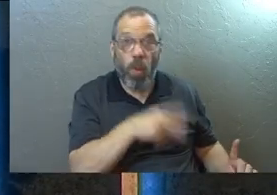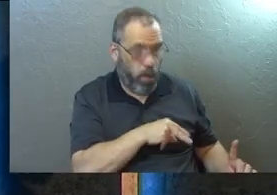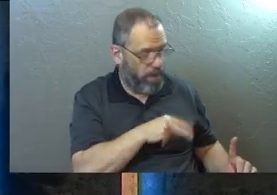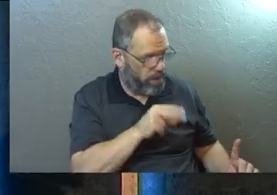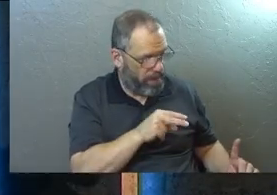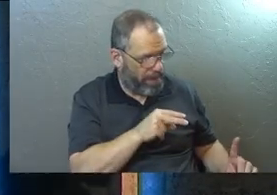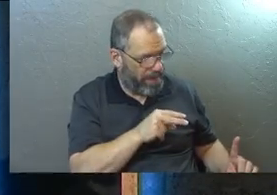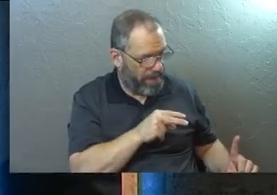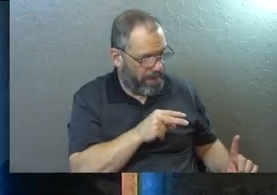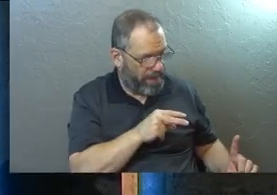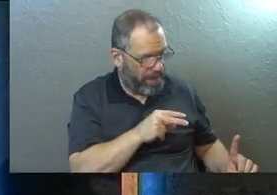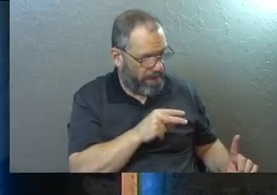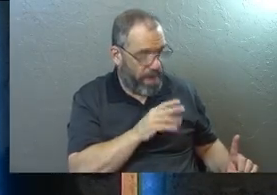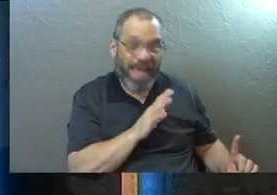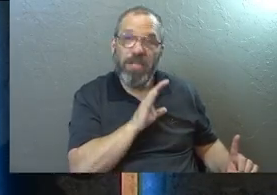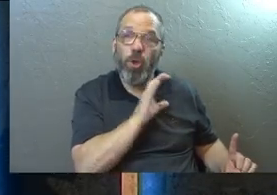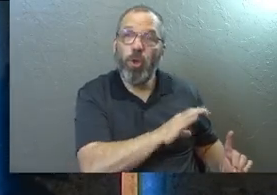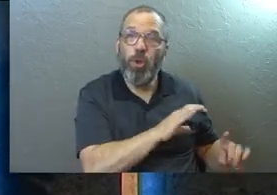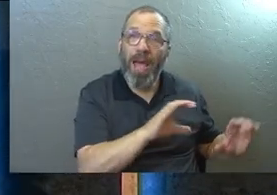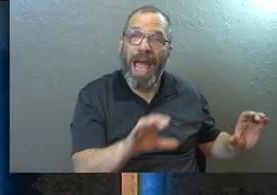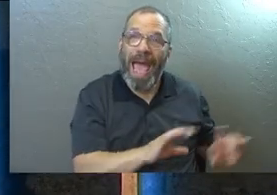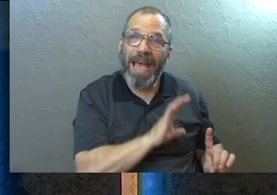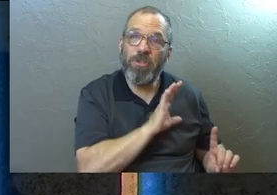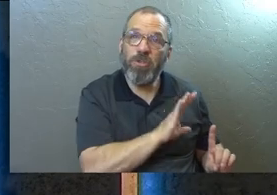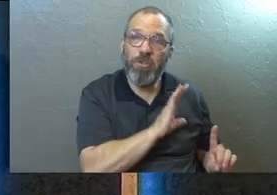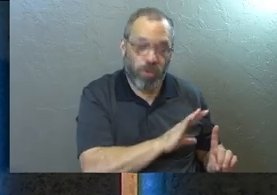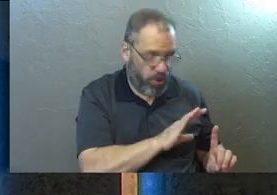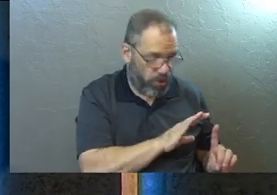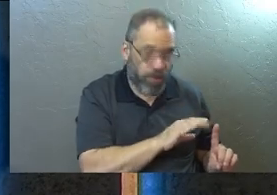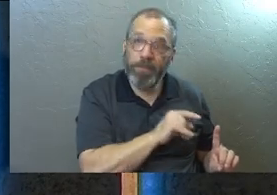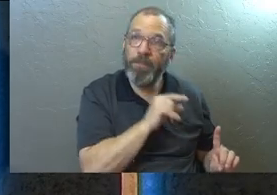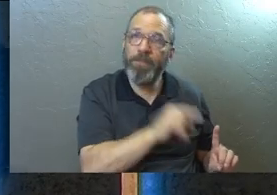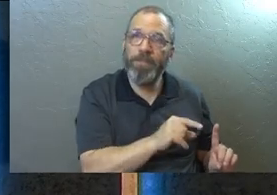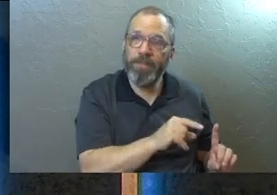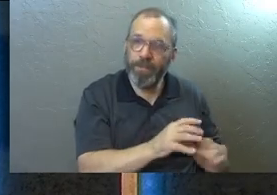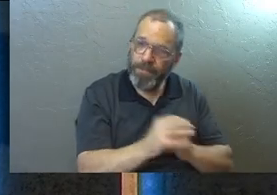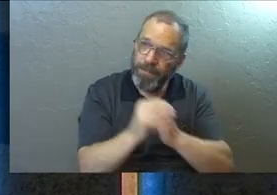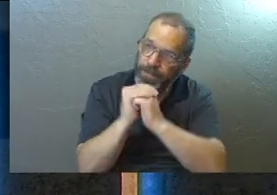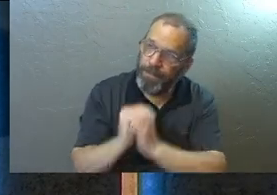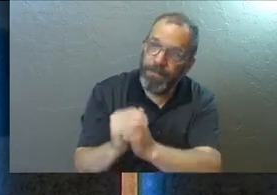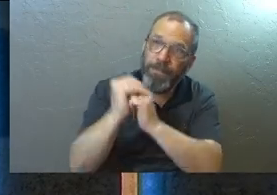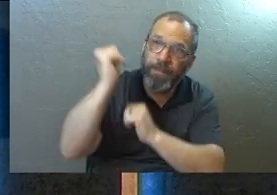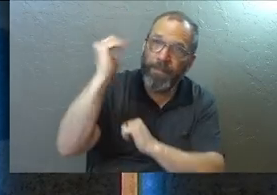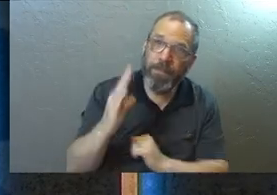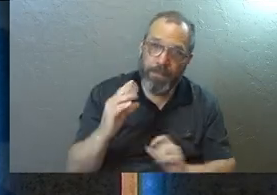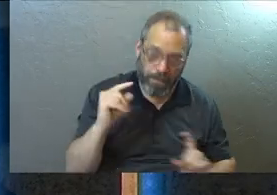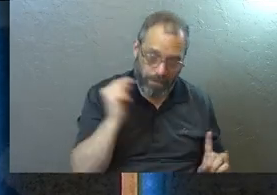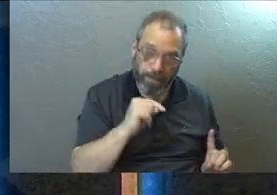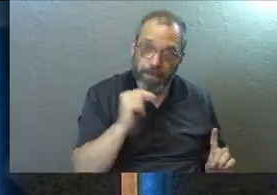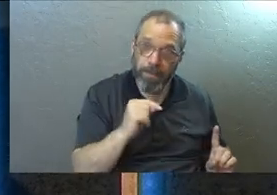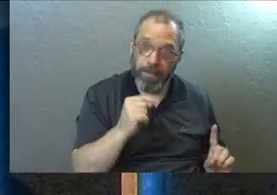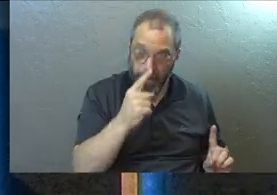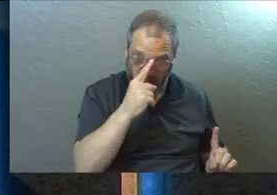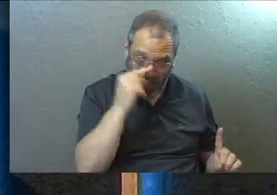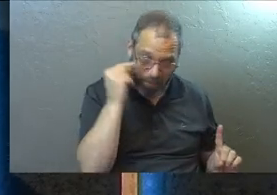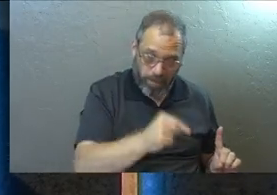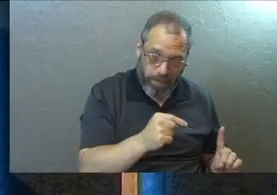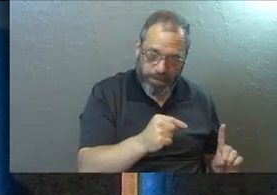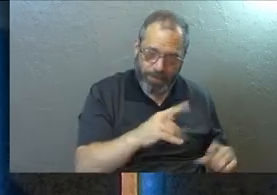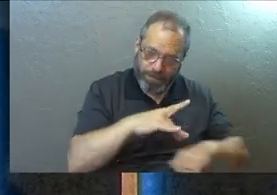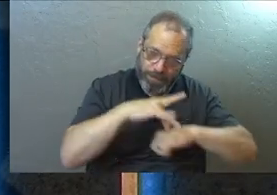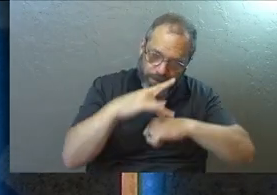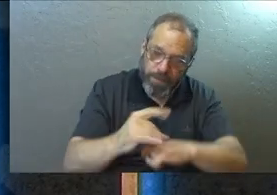Because he's explaining her actions and she is adoring God. God. She is